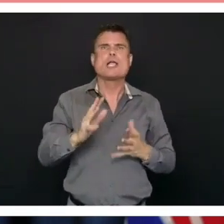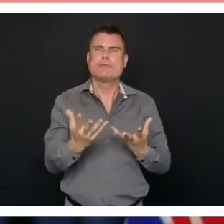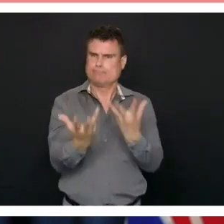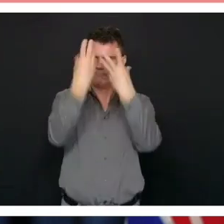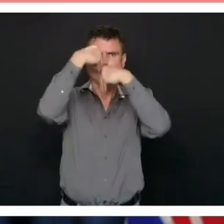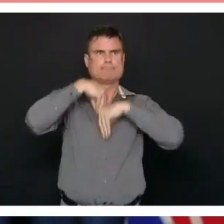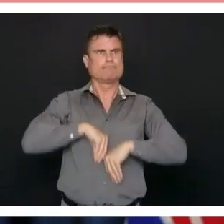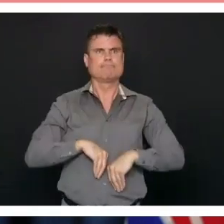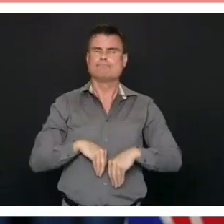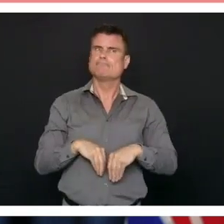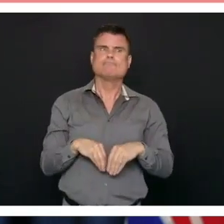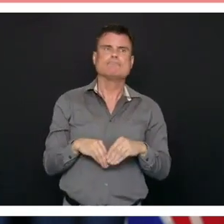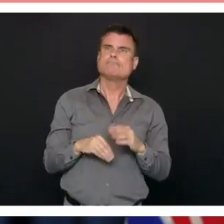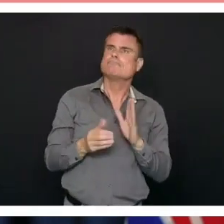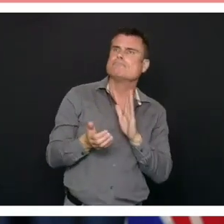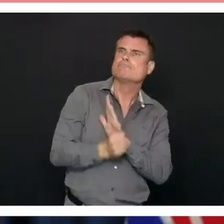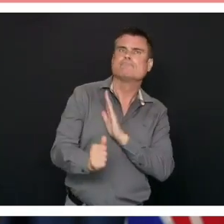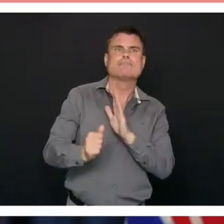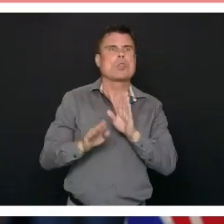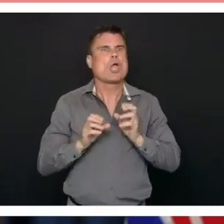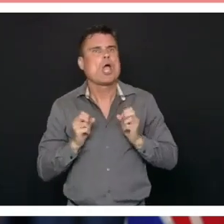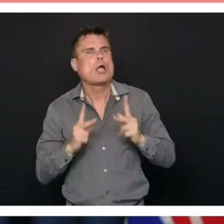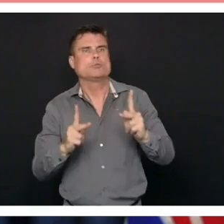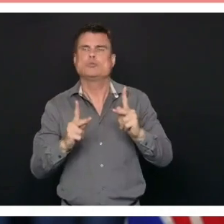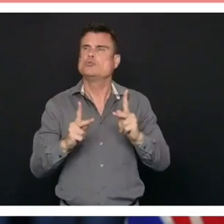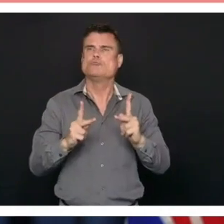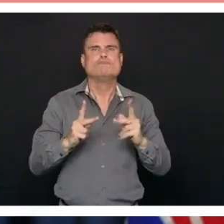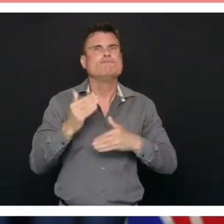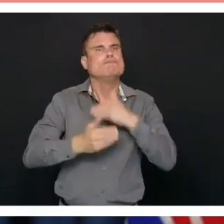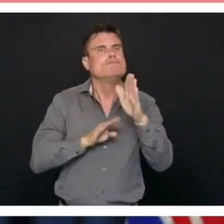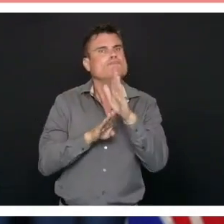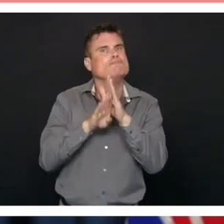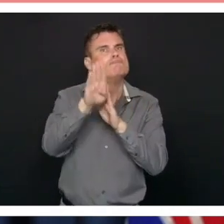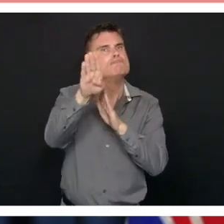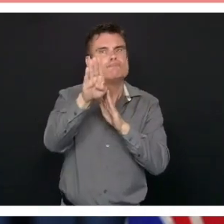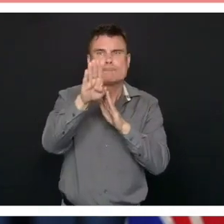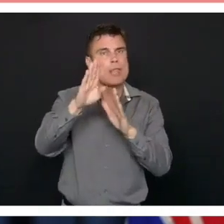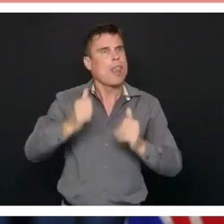to do that. That's all the time we have today. Thank you. Great. Thanks.